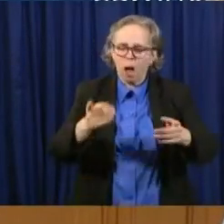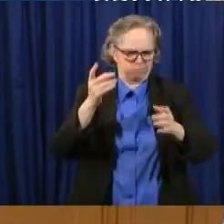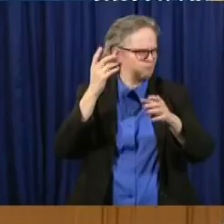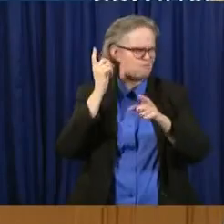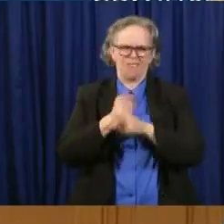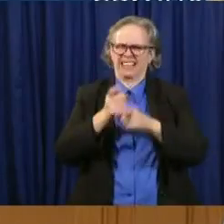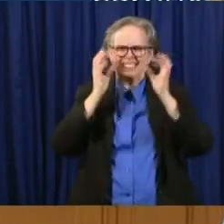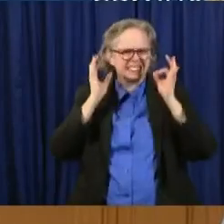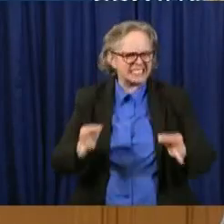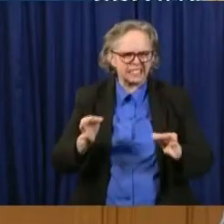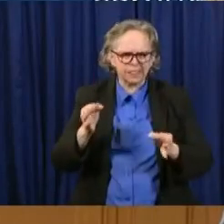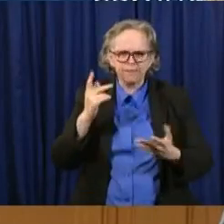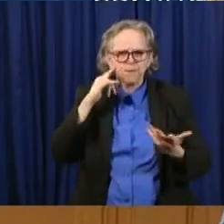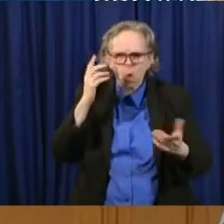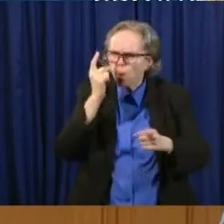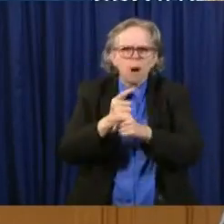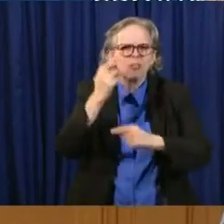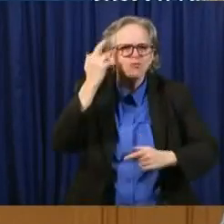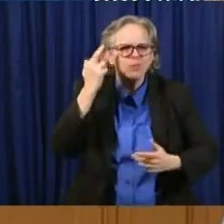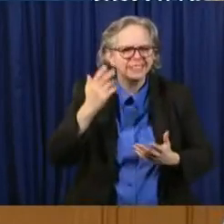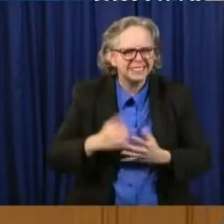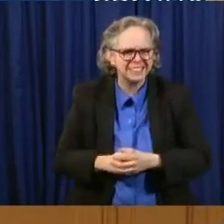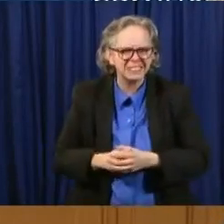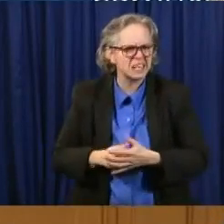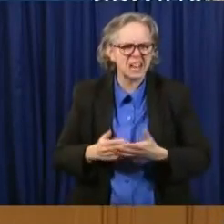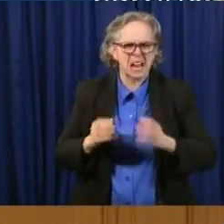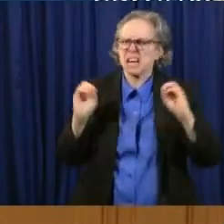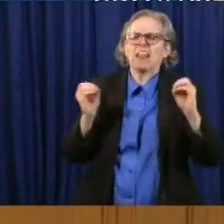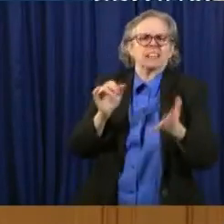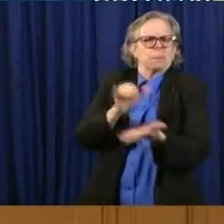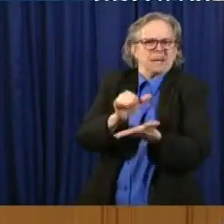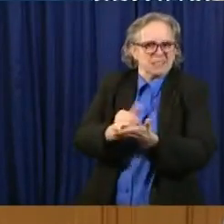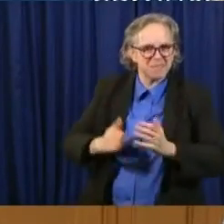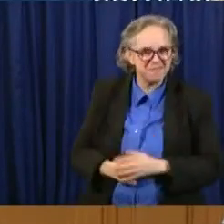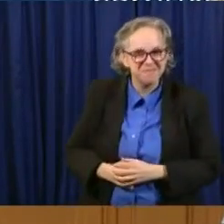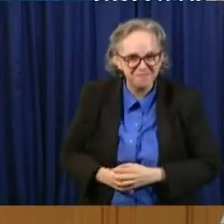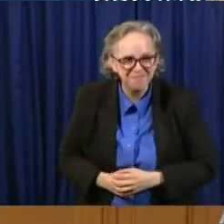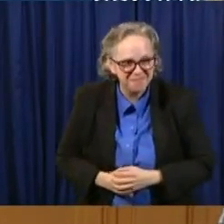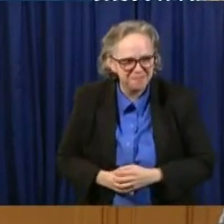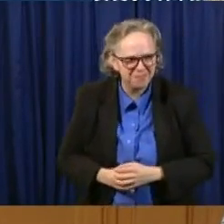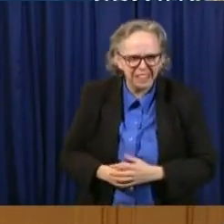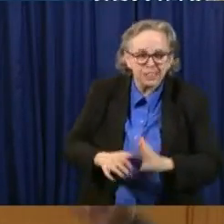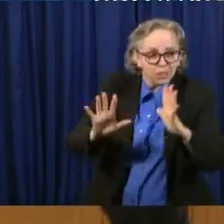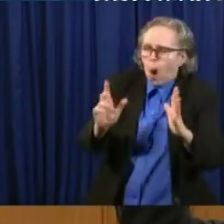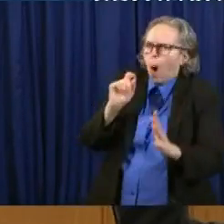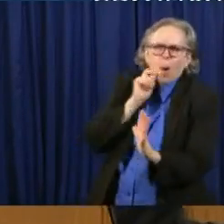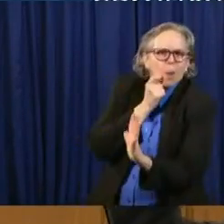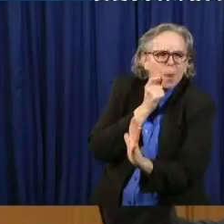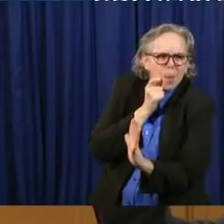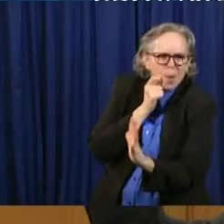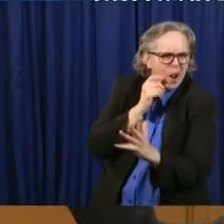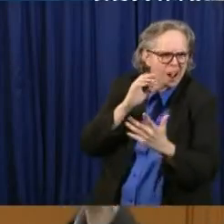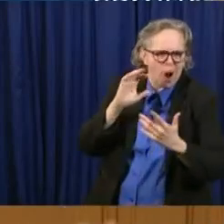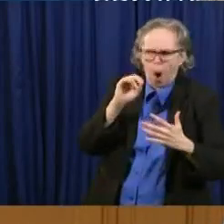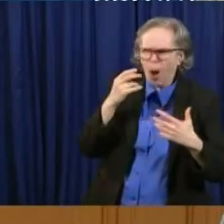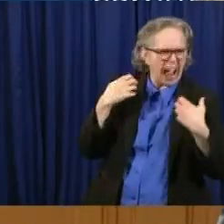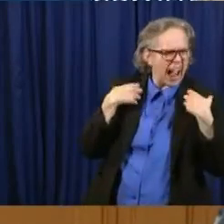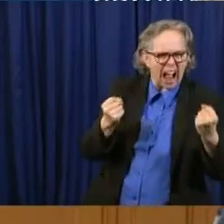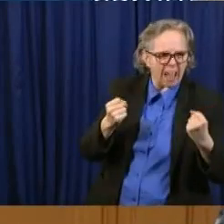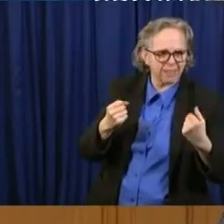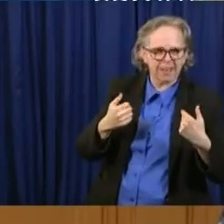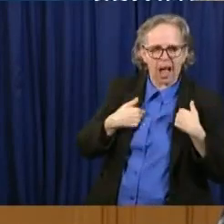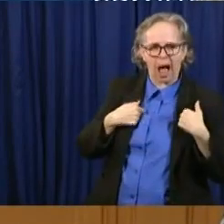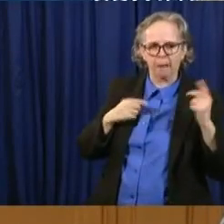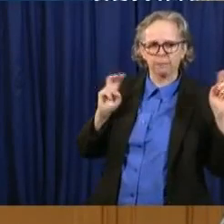reasons, it's pretty incredible what you can do. It's been so cool to watch the team at OhioHealth. You know, I'm running point for the program,